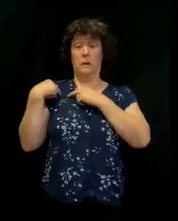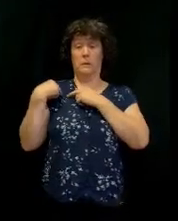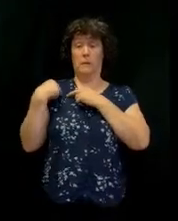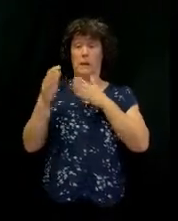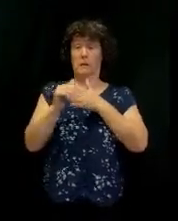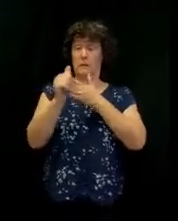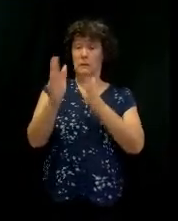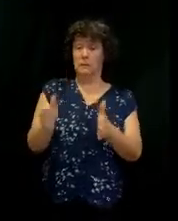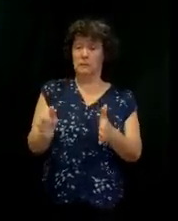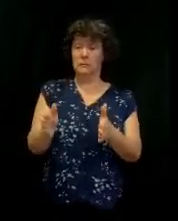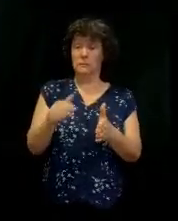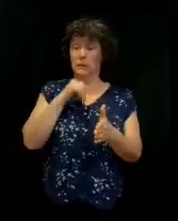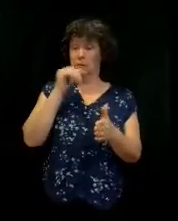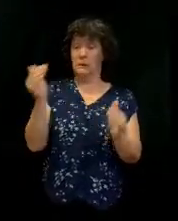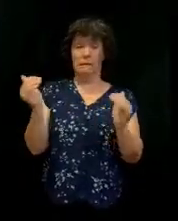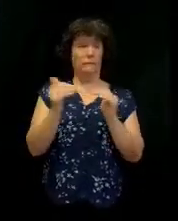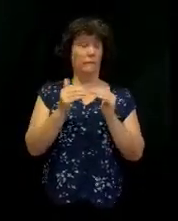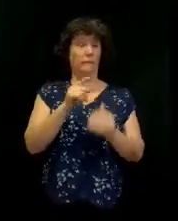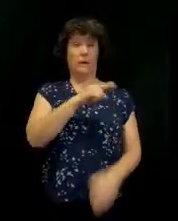But it's not fair.